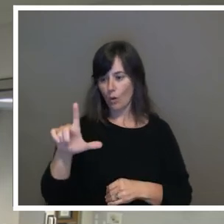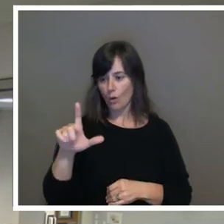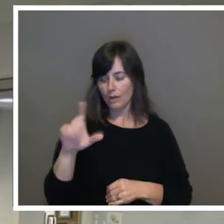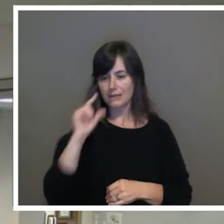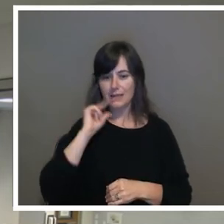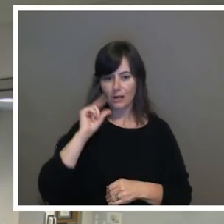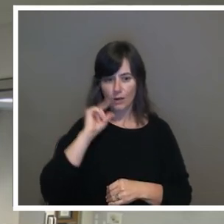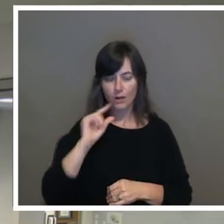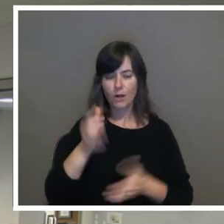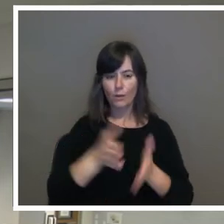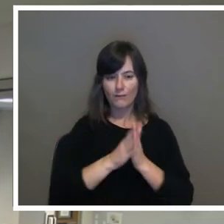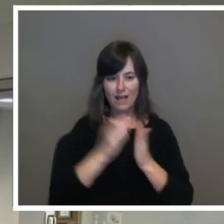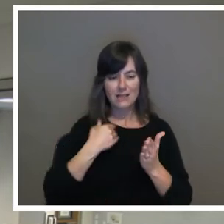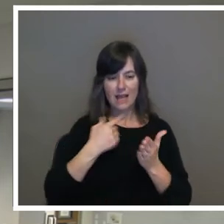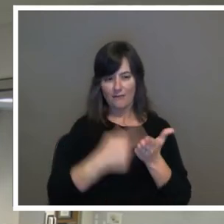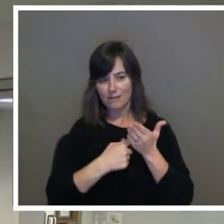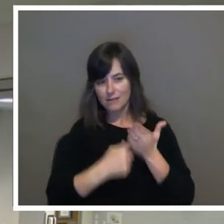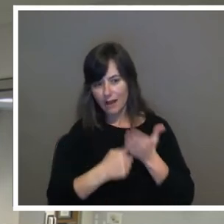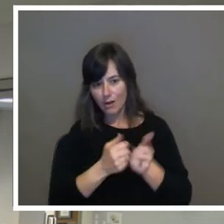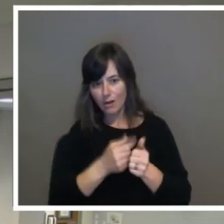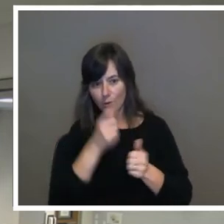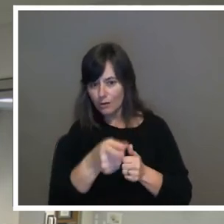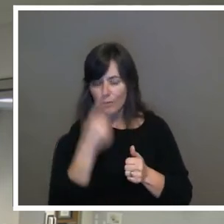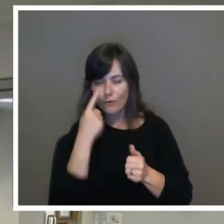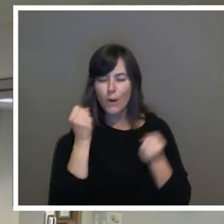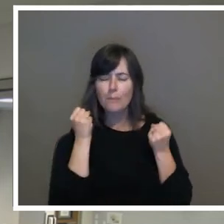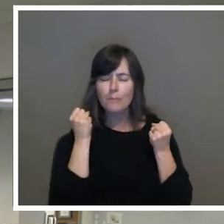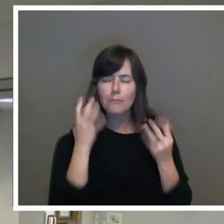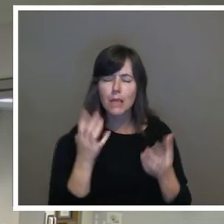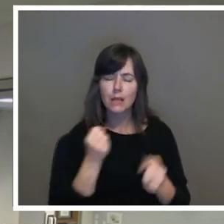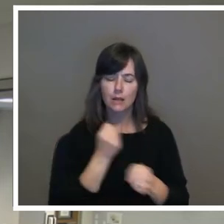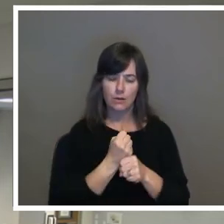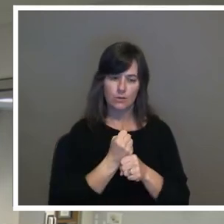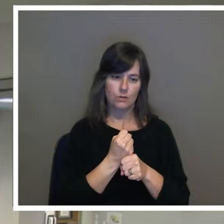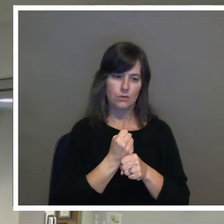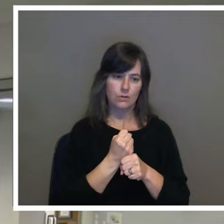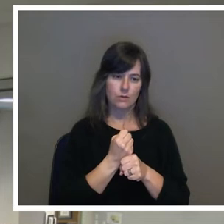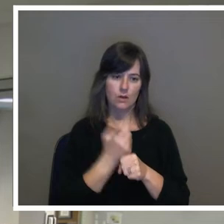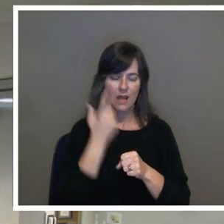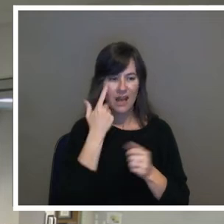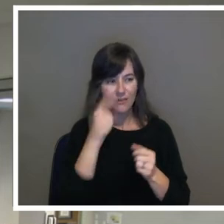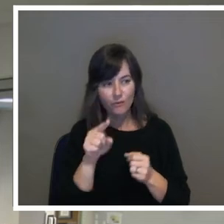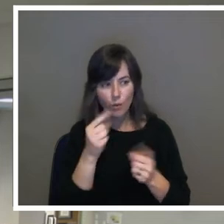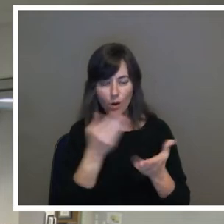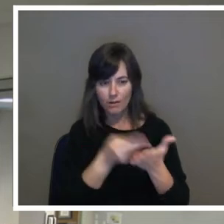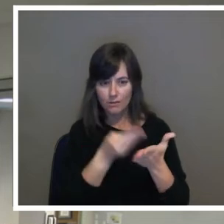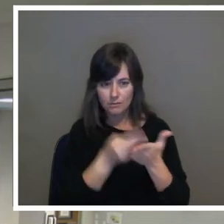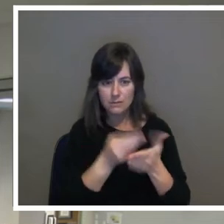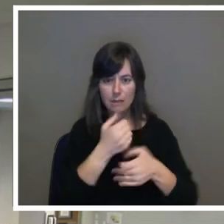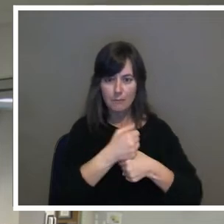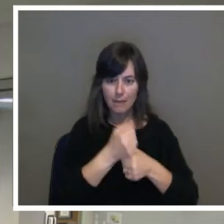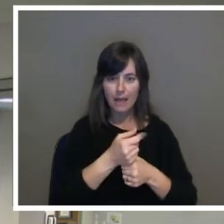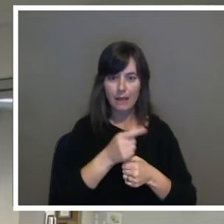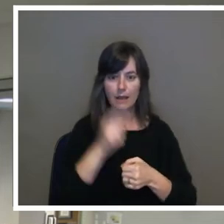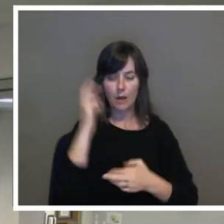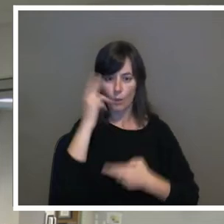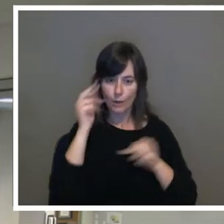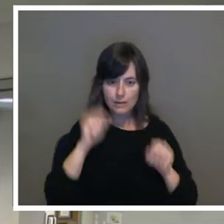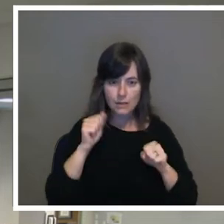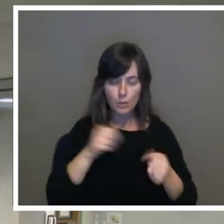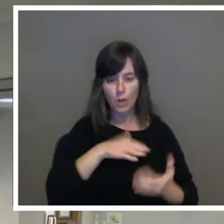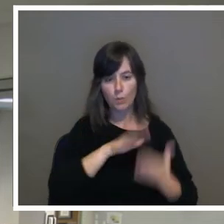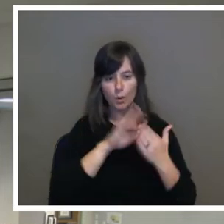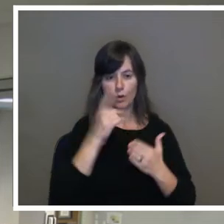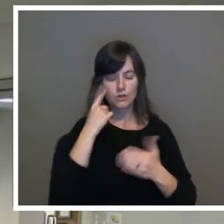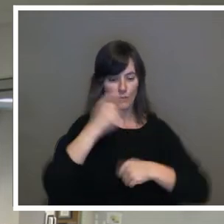dialogue with you guys for years now. We've asked for the figures to make it a reasonable approach to do this in a time frame